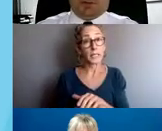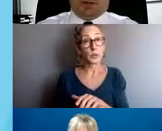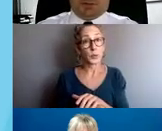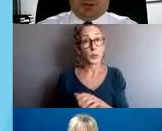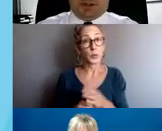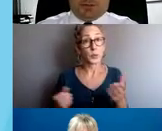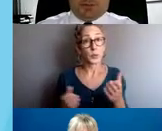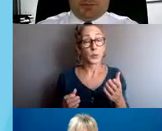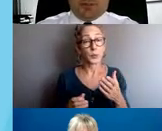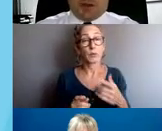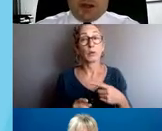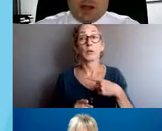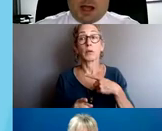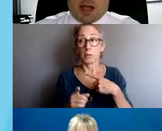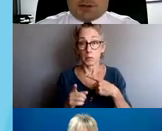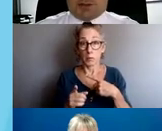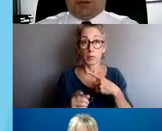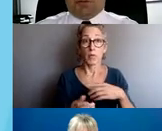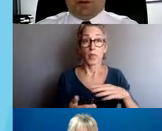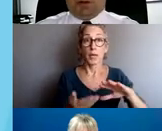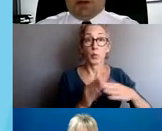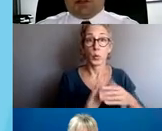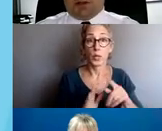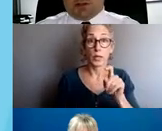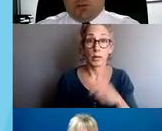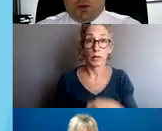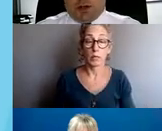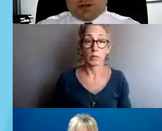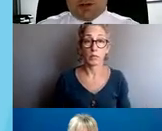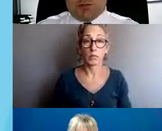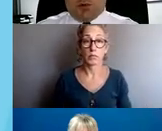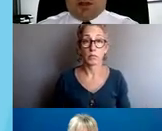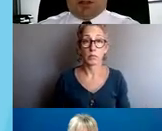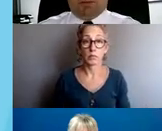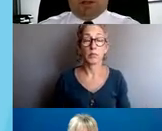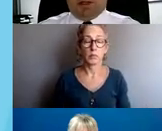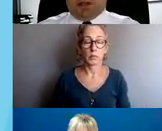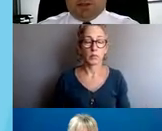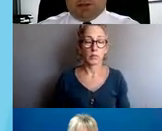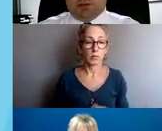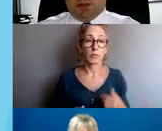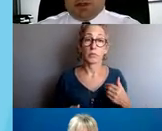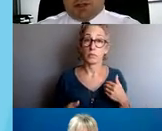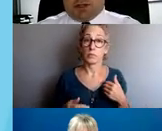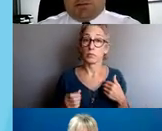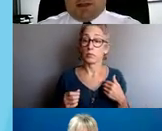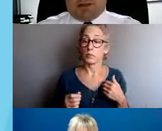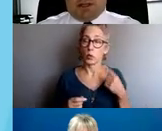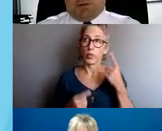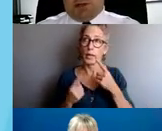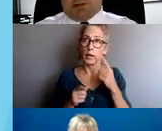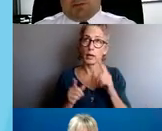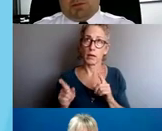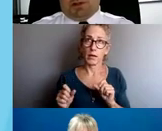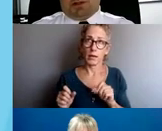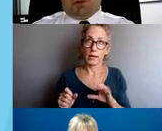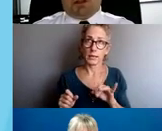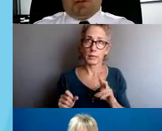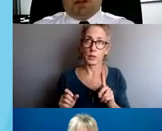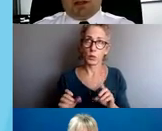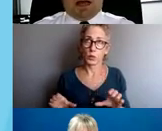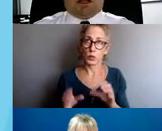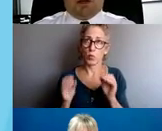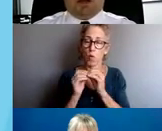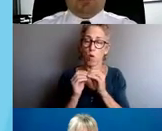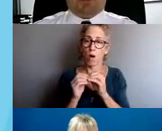fosters public trust? Ask yourself, is there more that CPD can do to convey CPD's commitment to